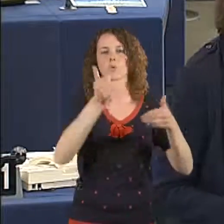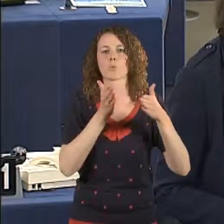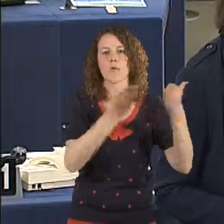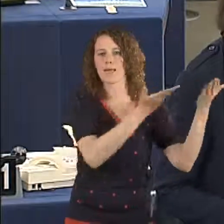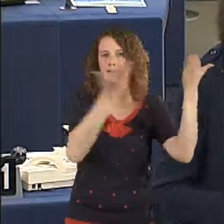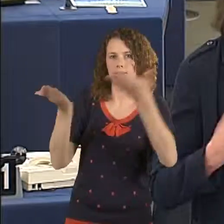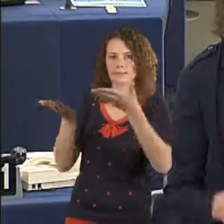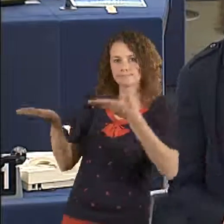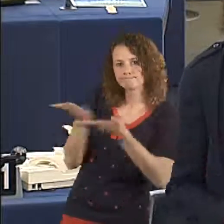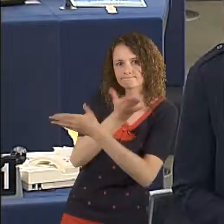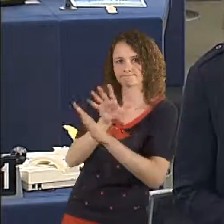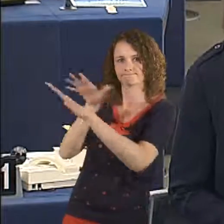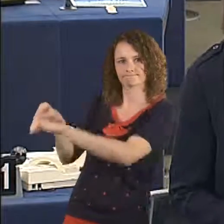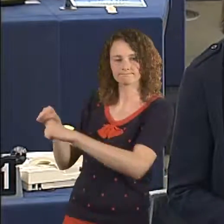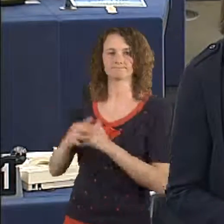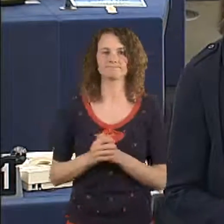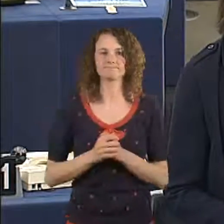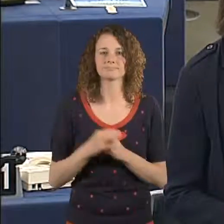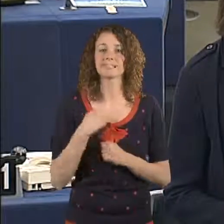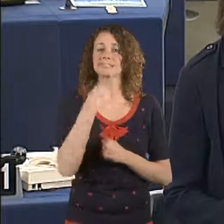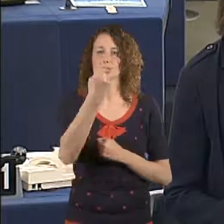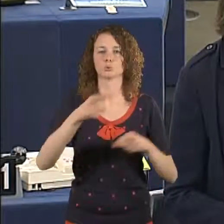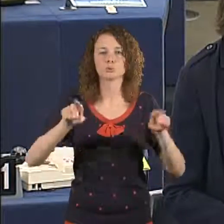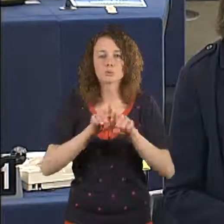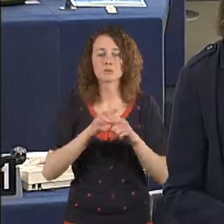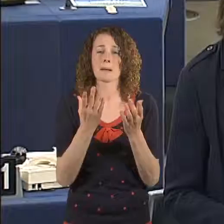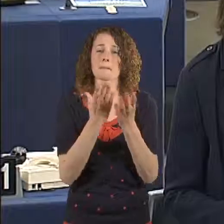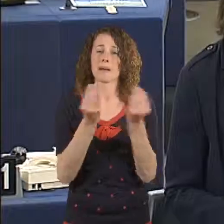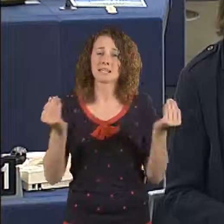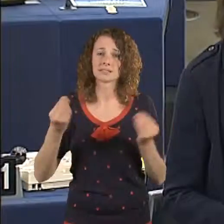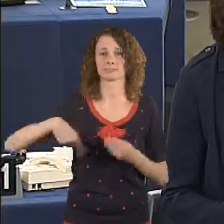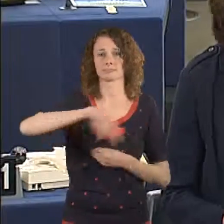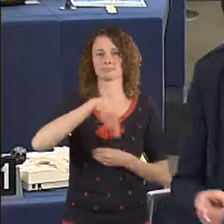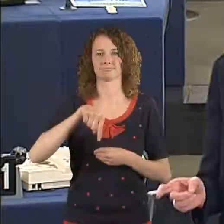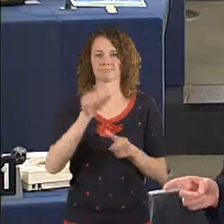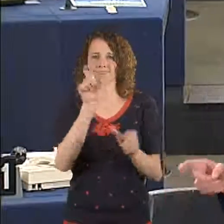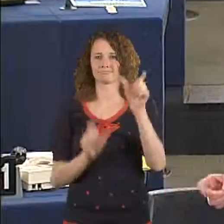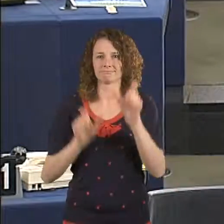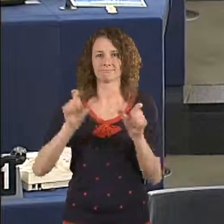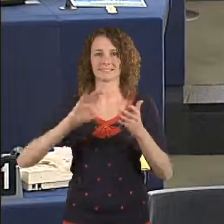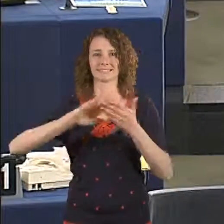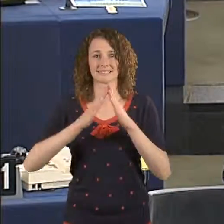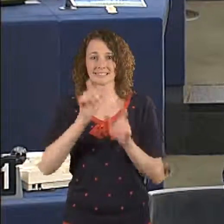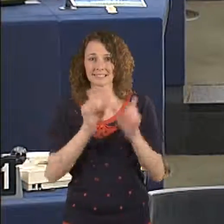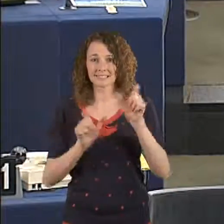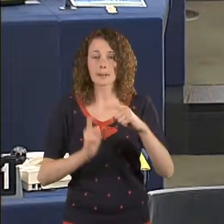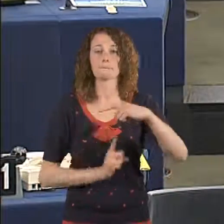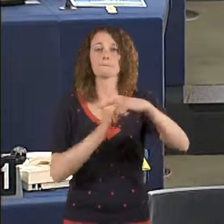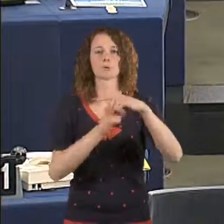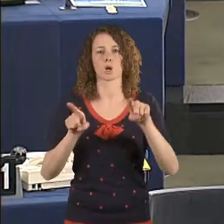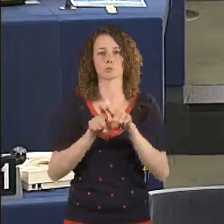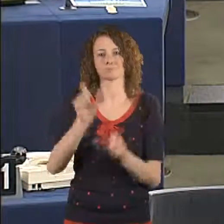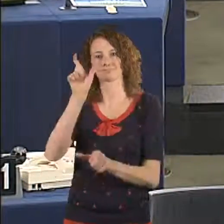rights. We're going to need a big majority so that Commission and Council can deal with this in a different way.